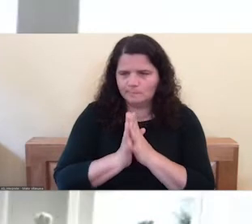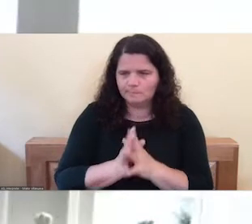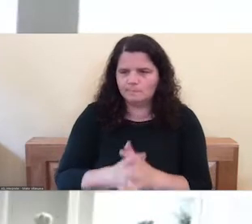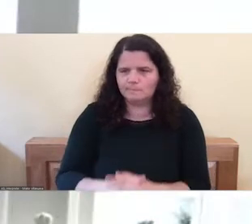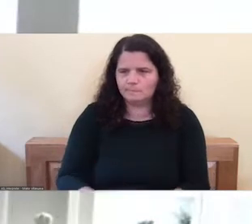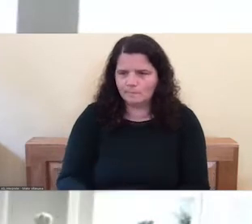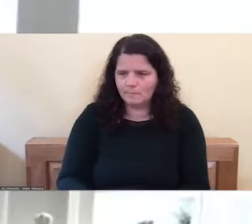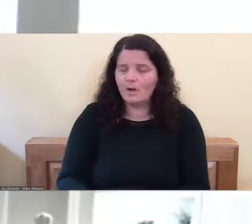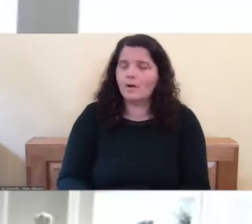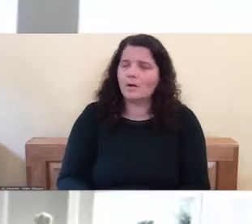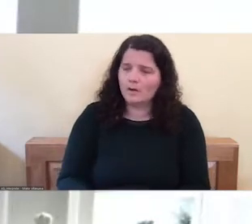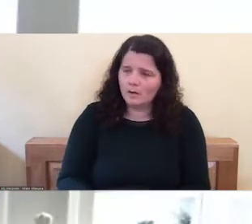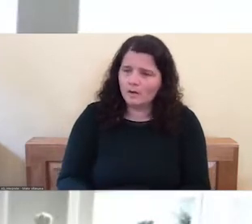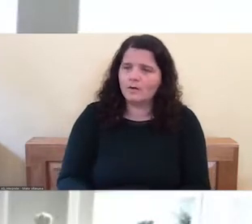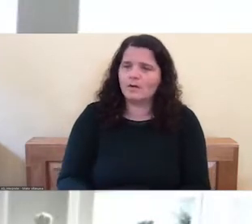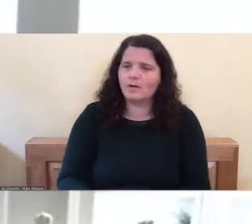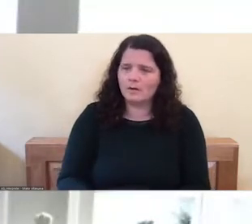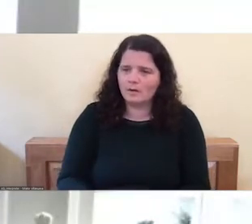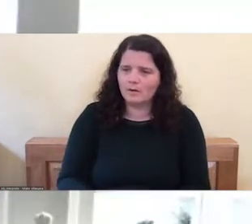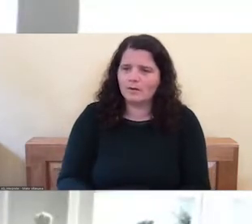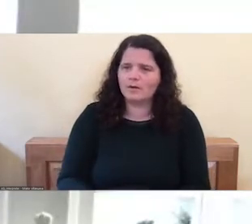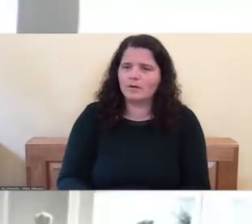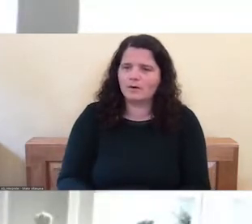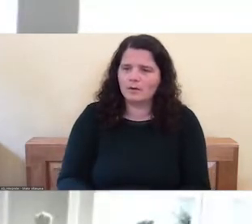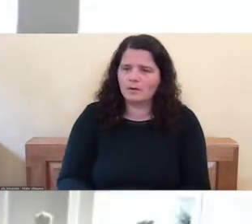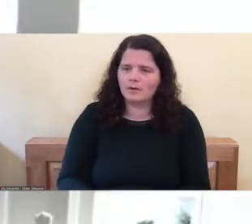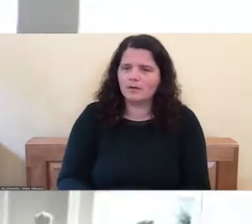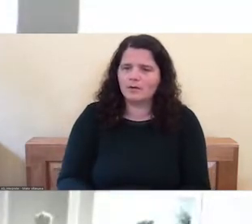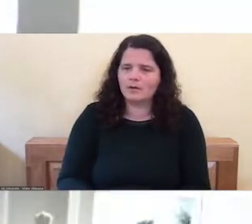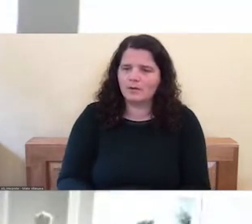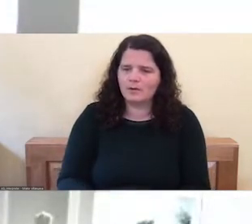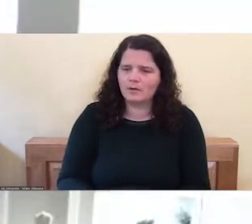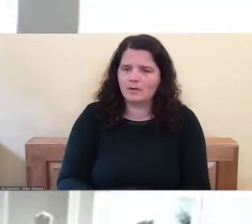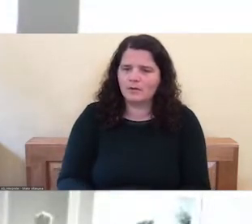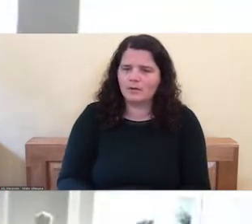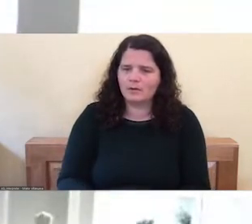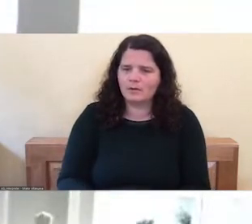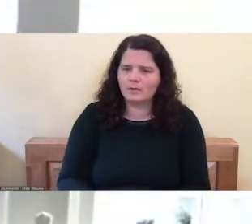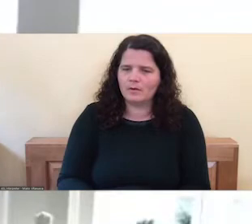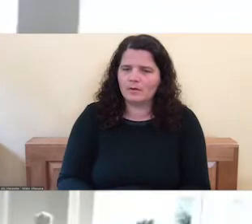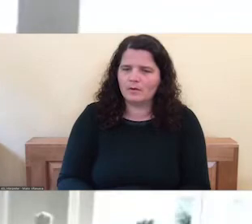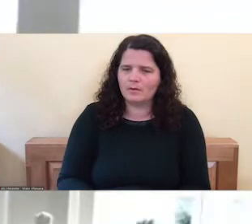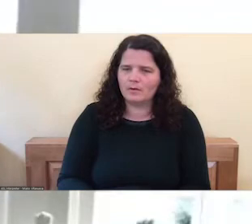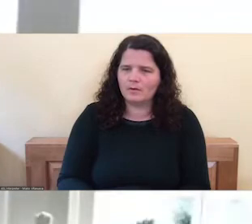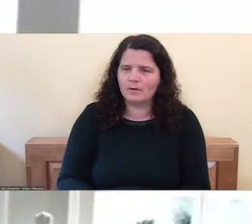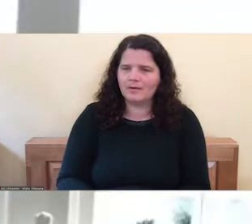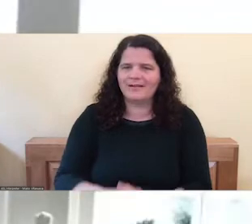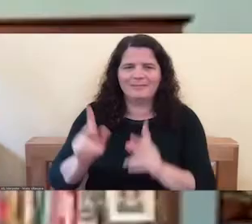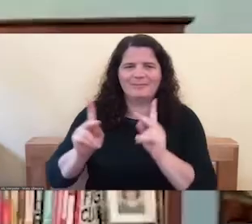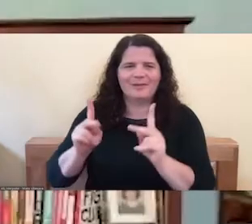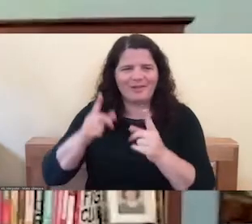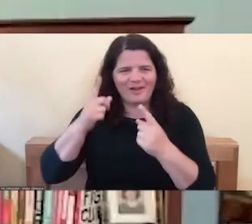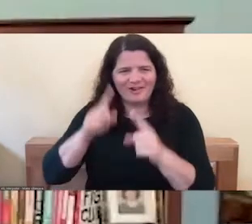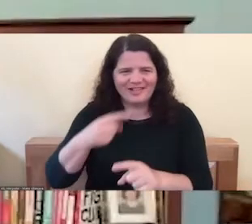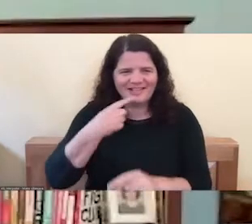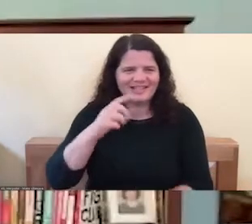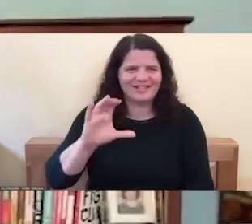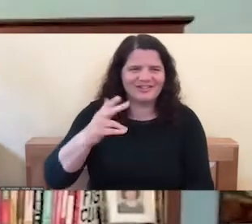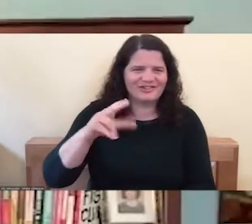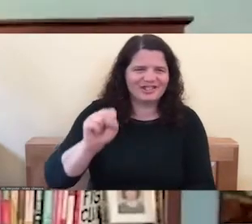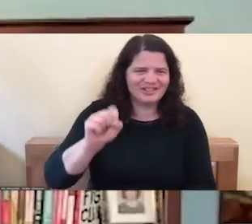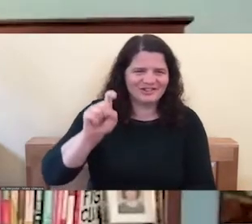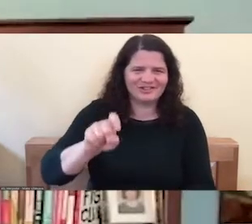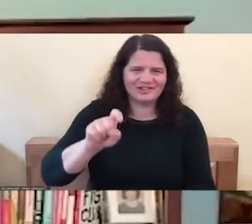okay. So it looks like somebody's agreeing. Chris should write that book inside.